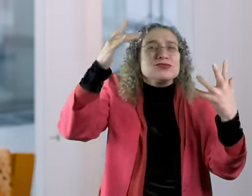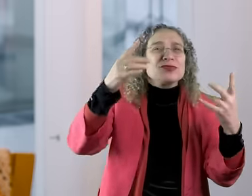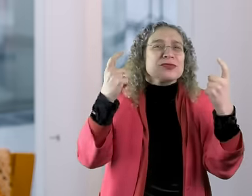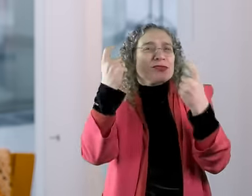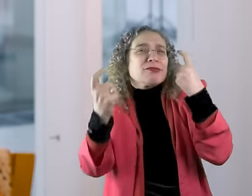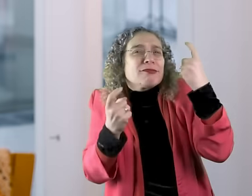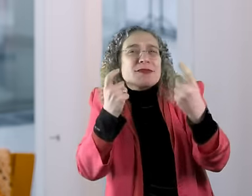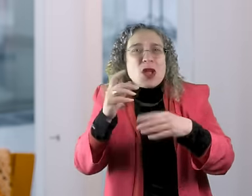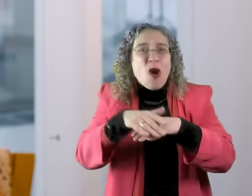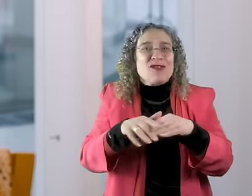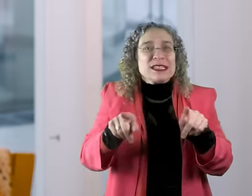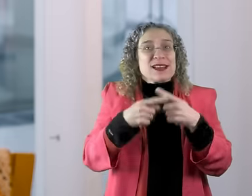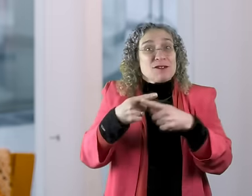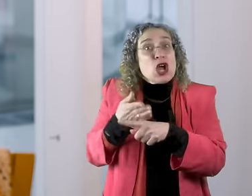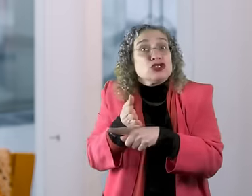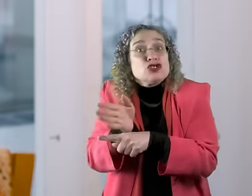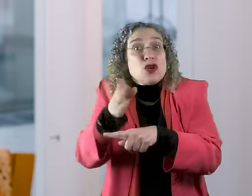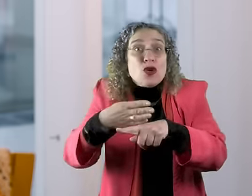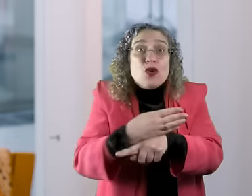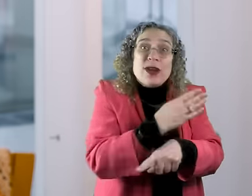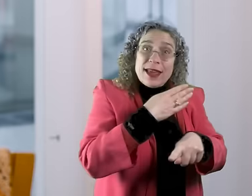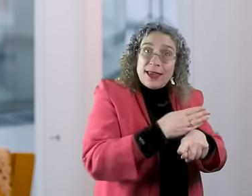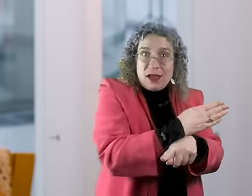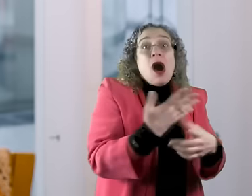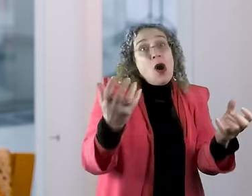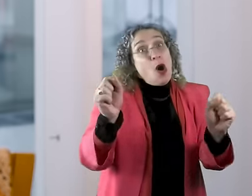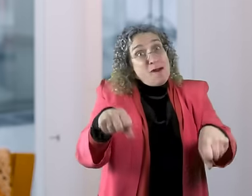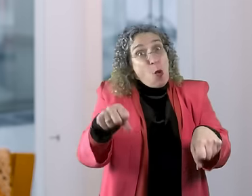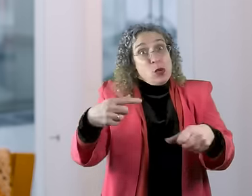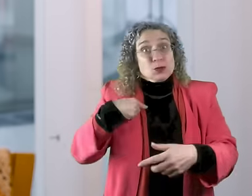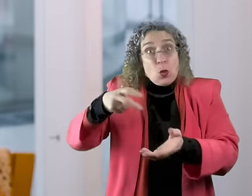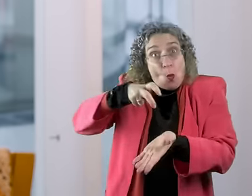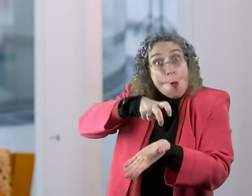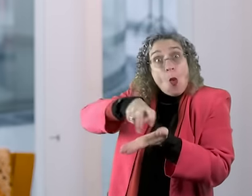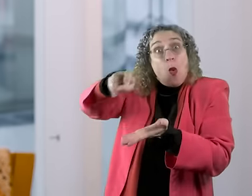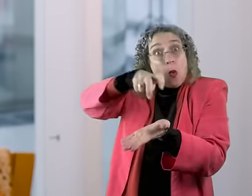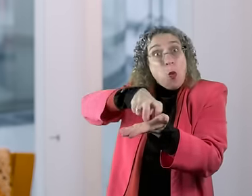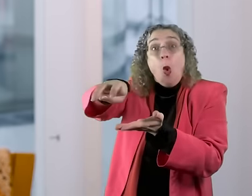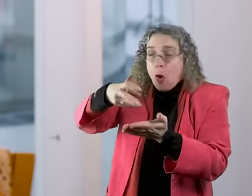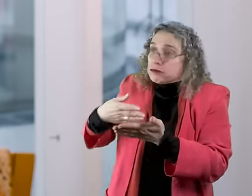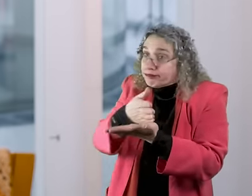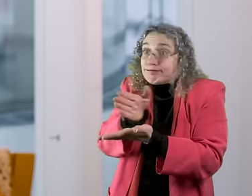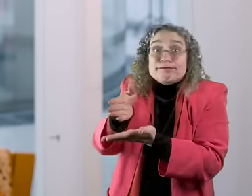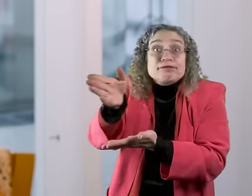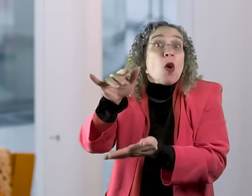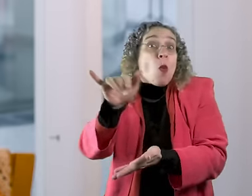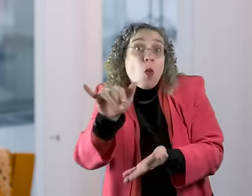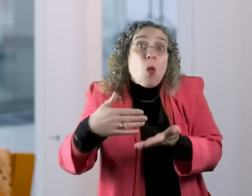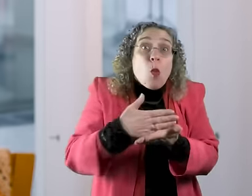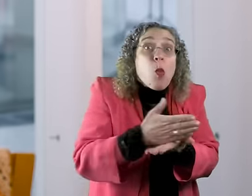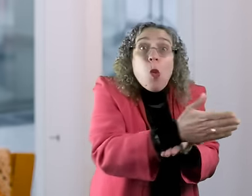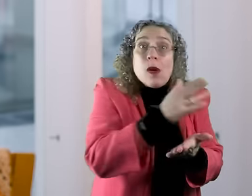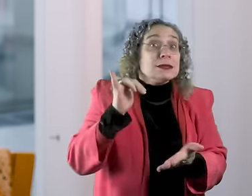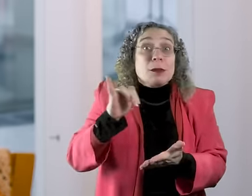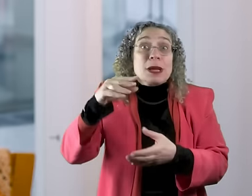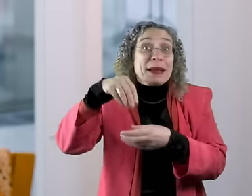Each week's meditation takes us on a different journey. This journey is, of course, a physical one as we walk through various